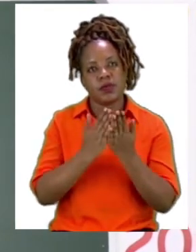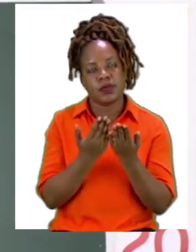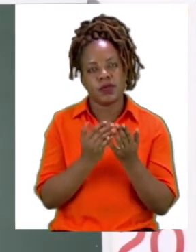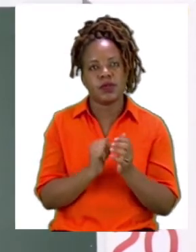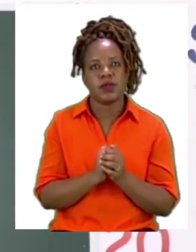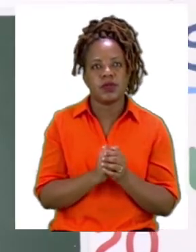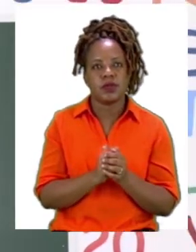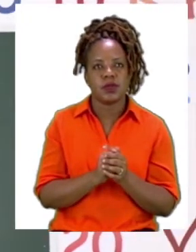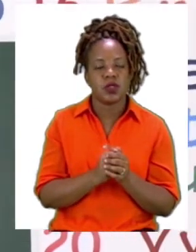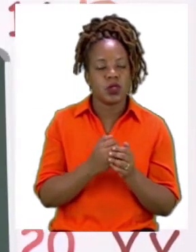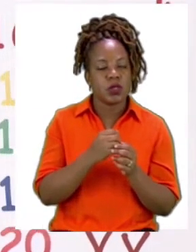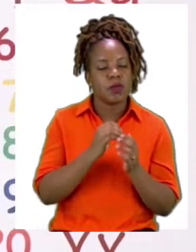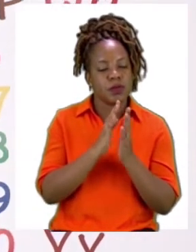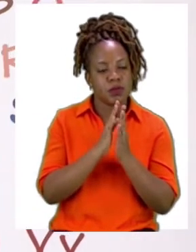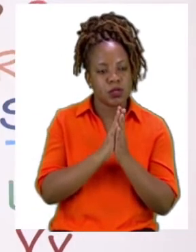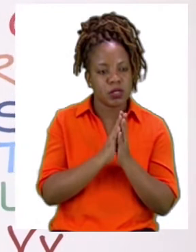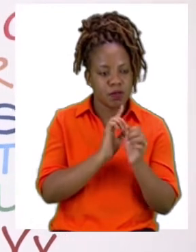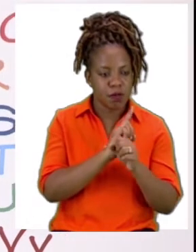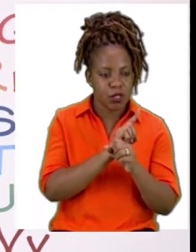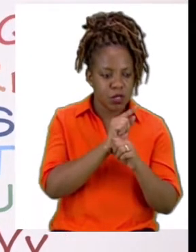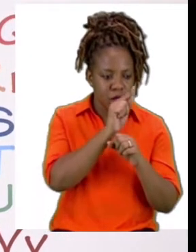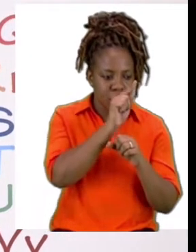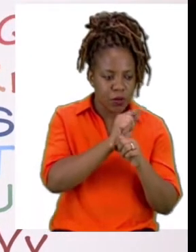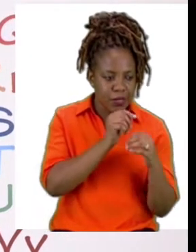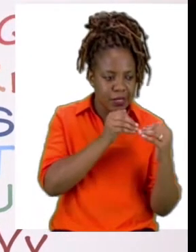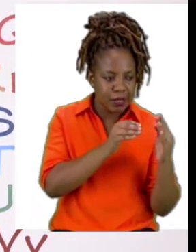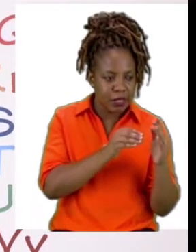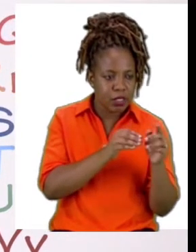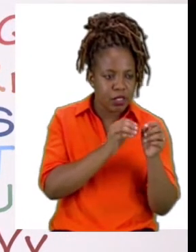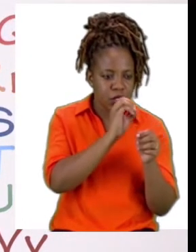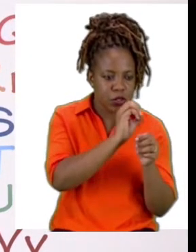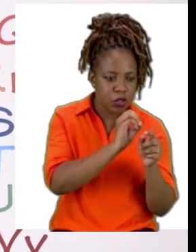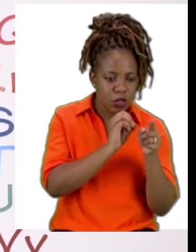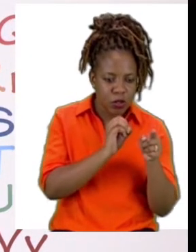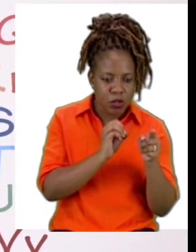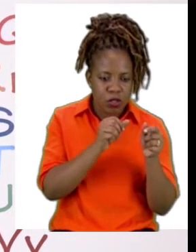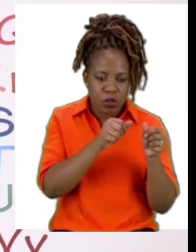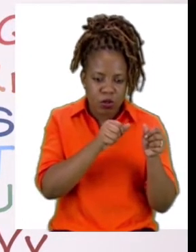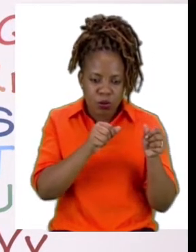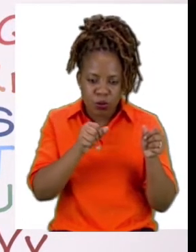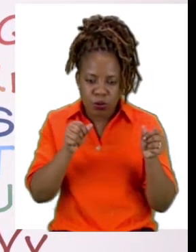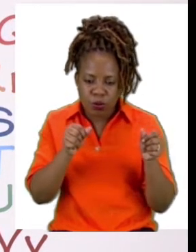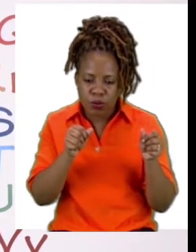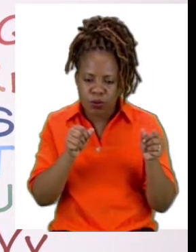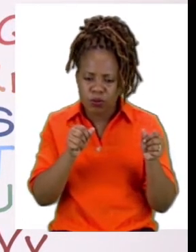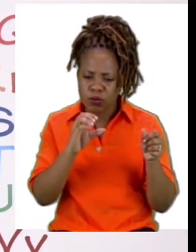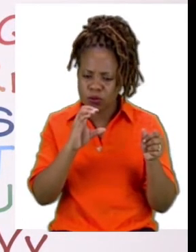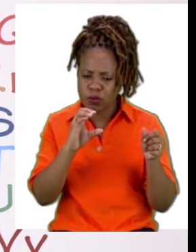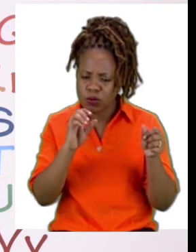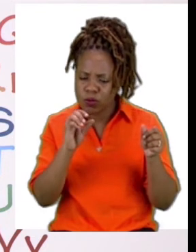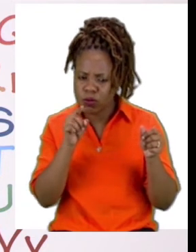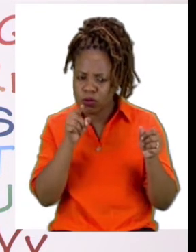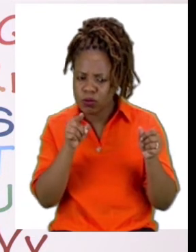sure that you have a starting point before you measure and you put your ruler on the CM. Have